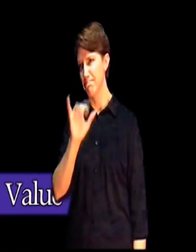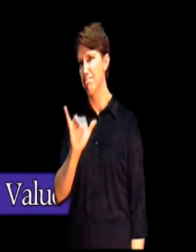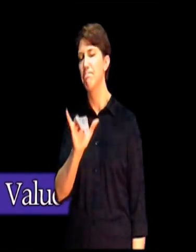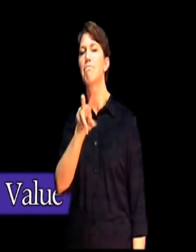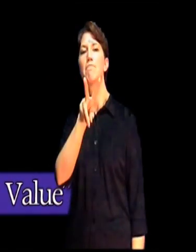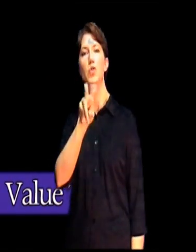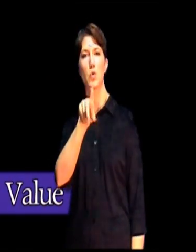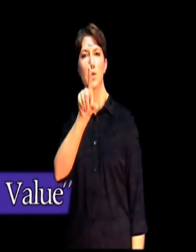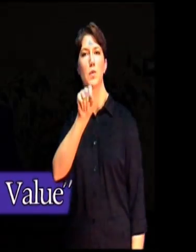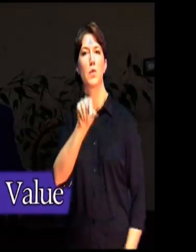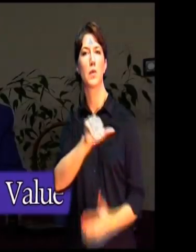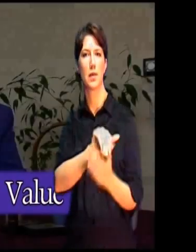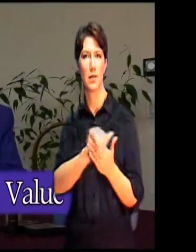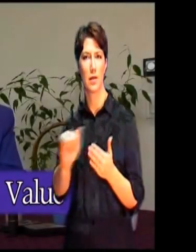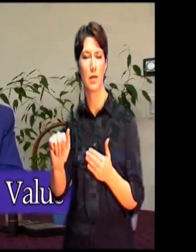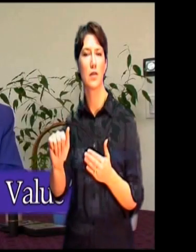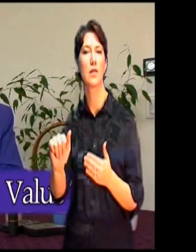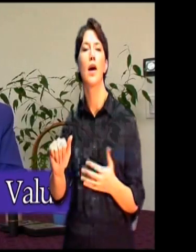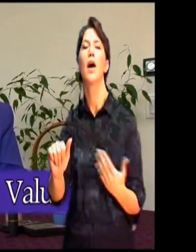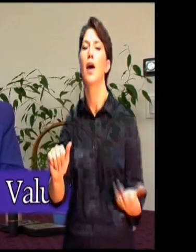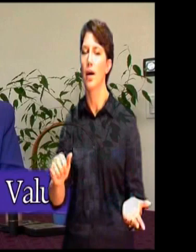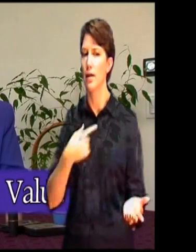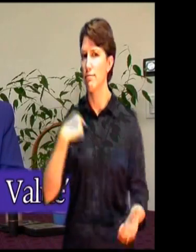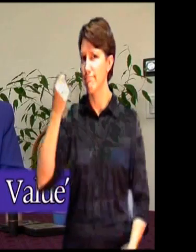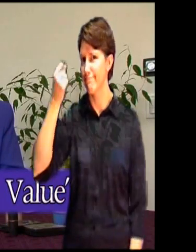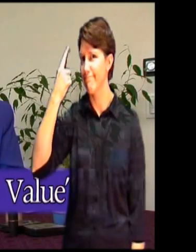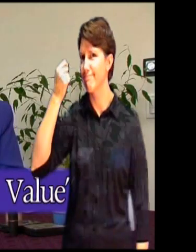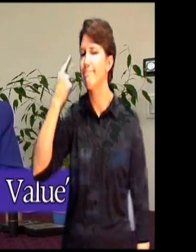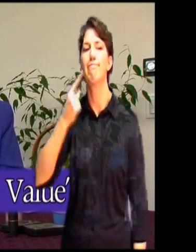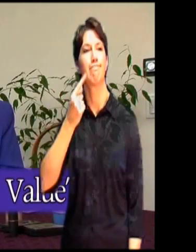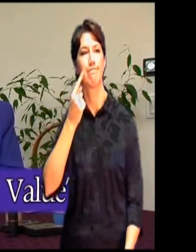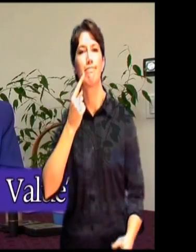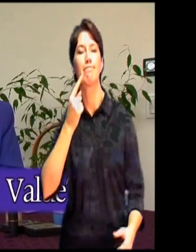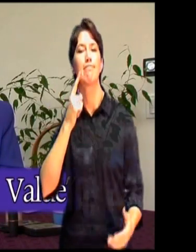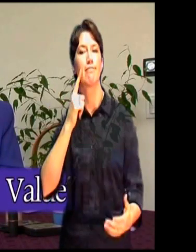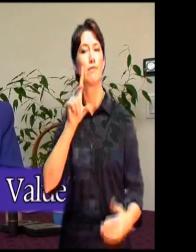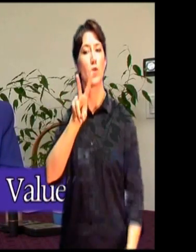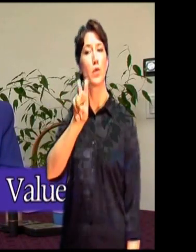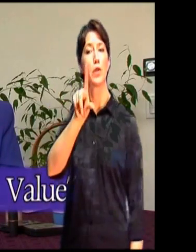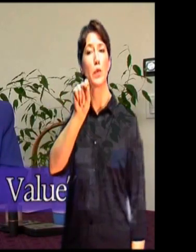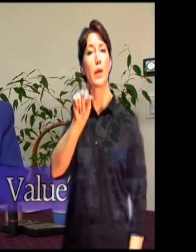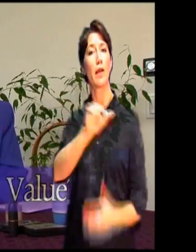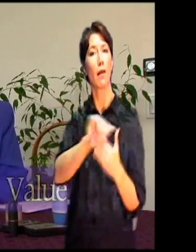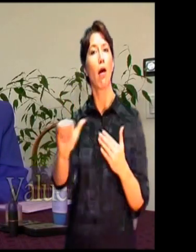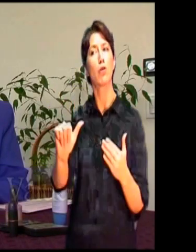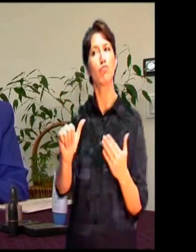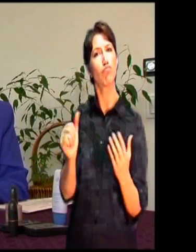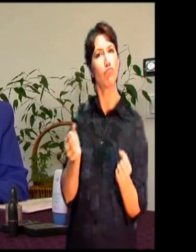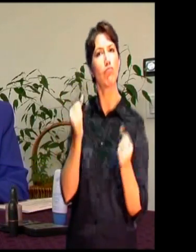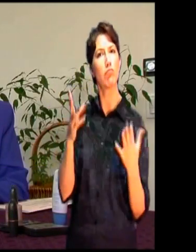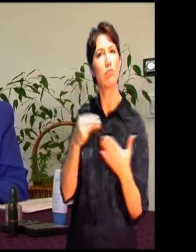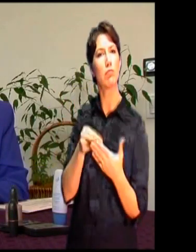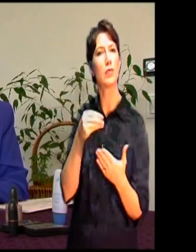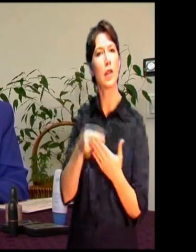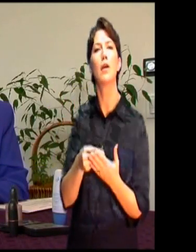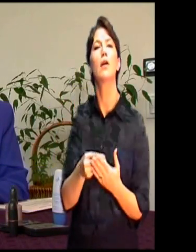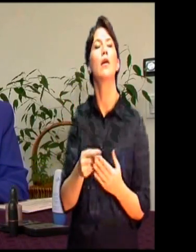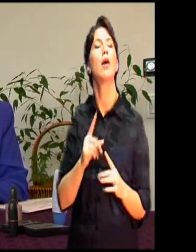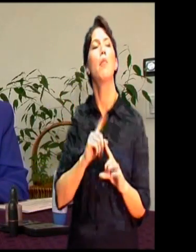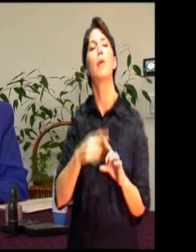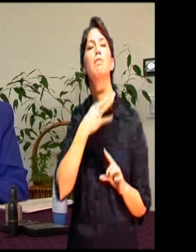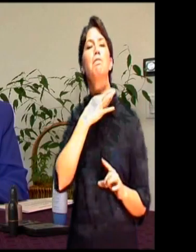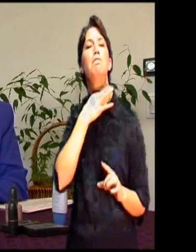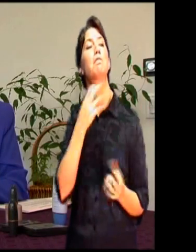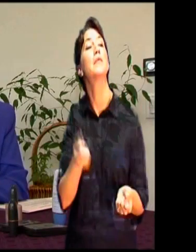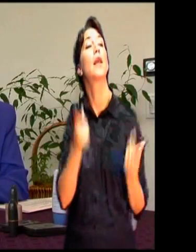$220. Now, I know $220 is a lot of money. How many of you have shopped your department stores